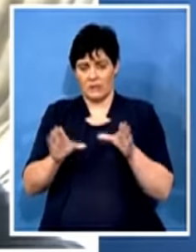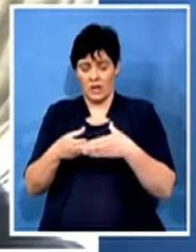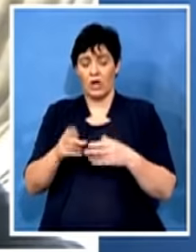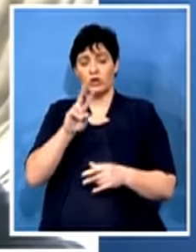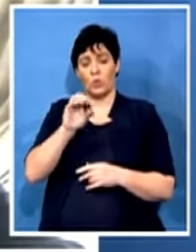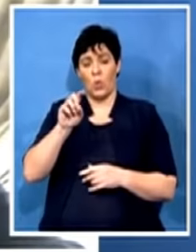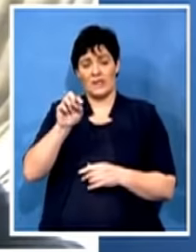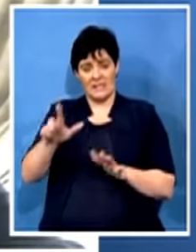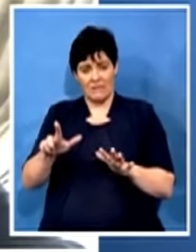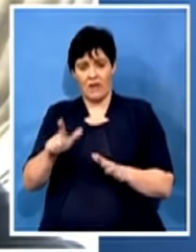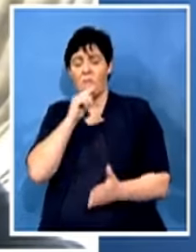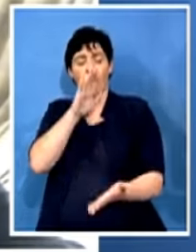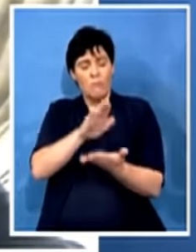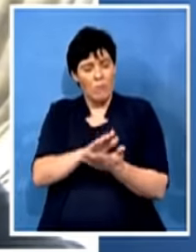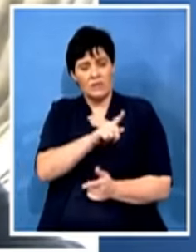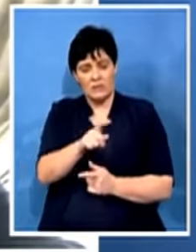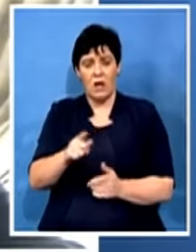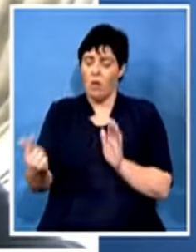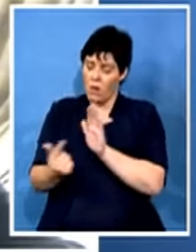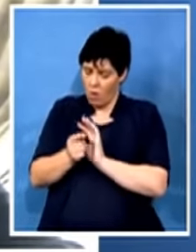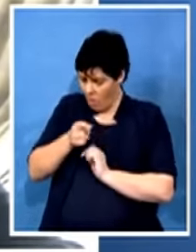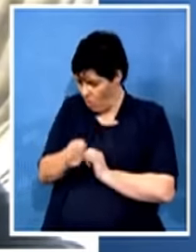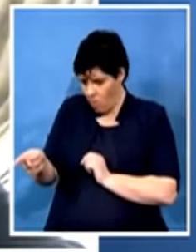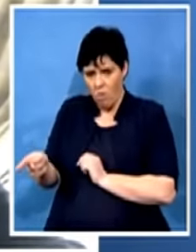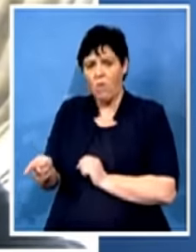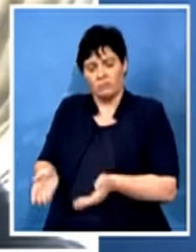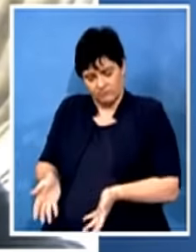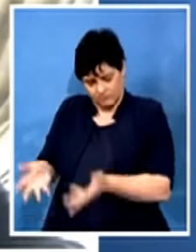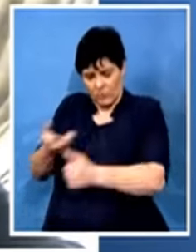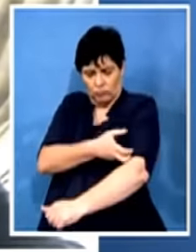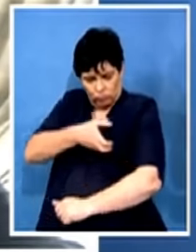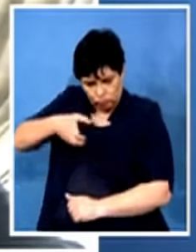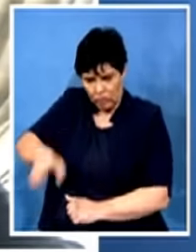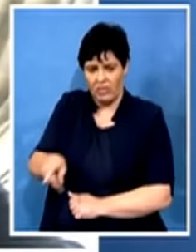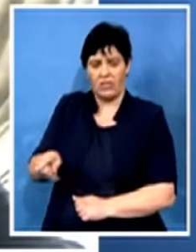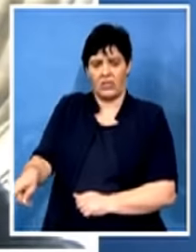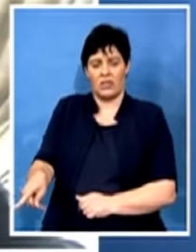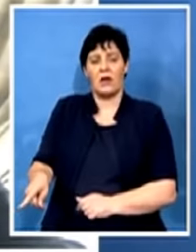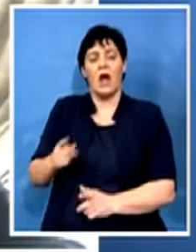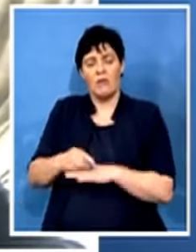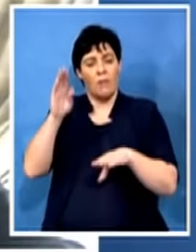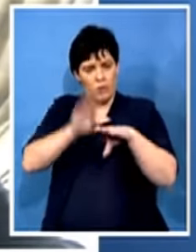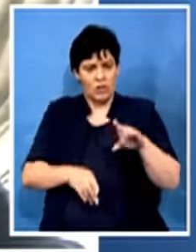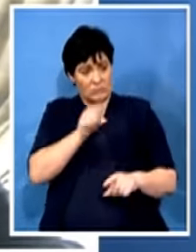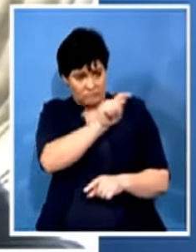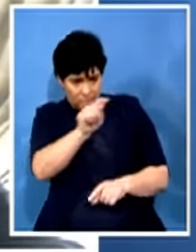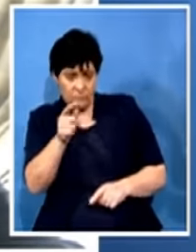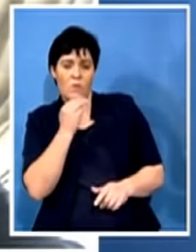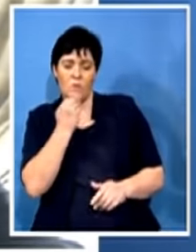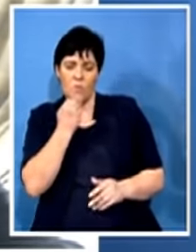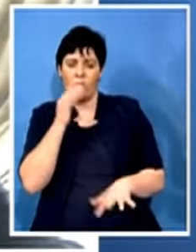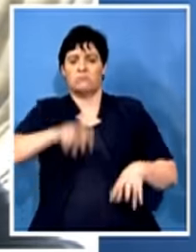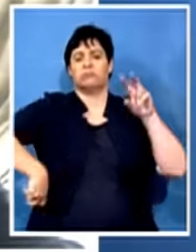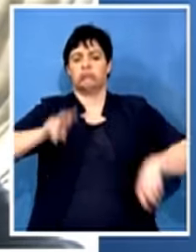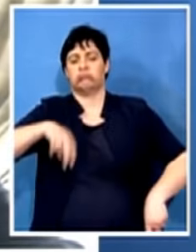agencies will be bostled, they'll be strengthened, and there will be successful prosecutions of those who've planted the resources of our nation, including the President last week